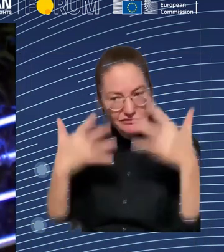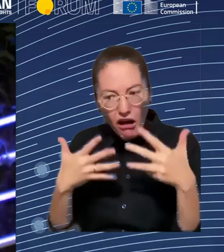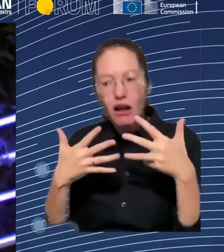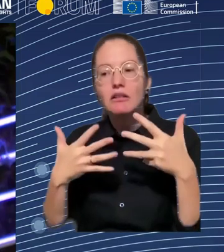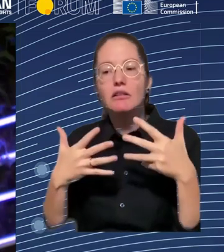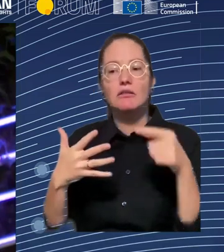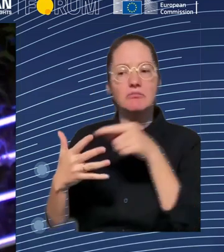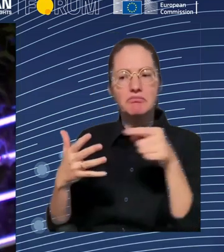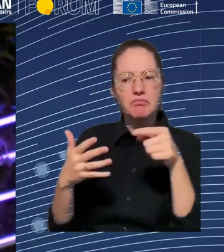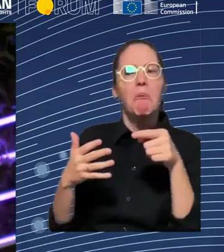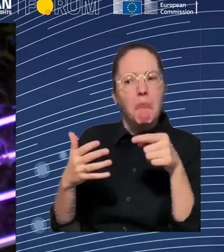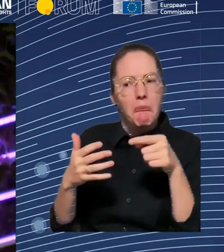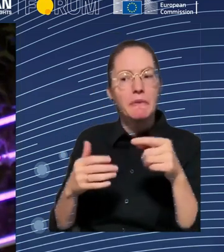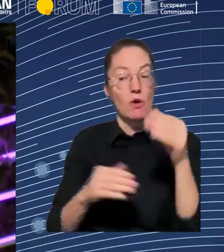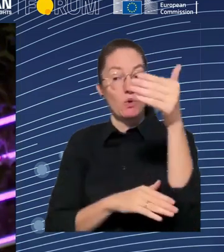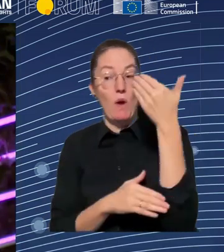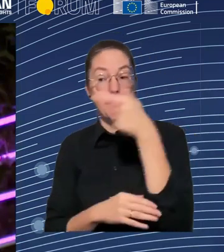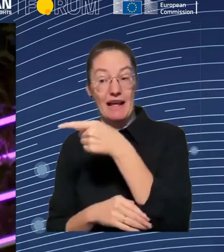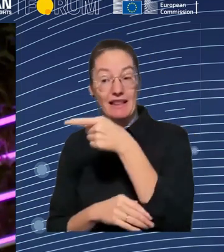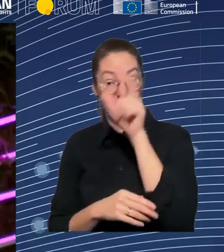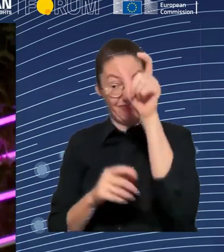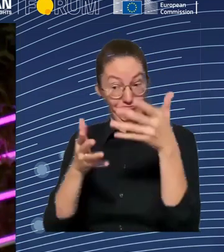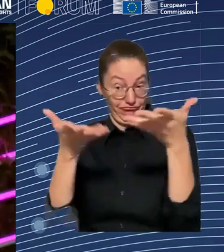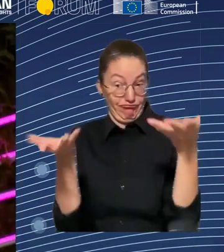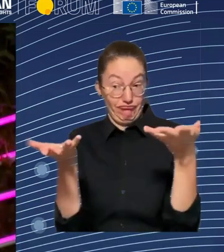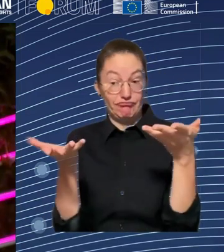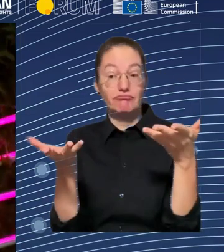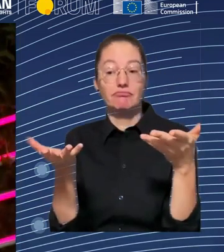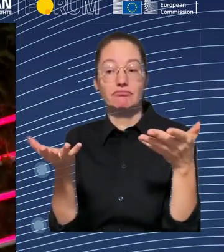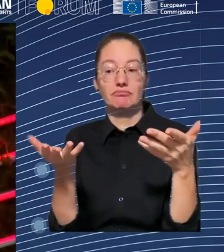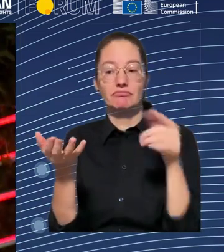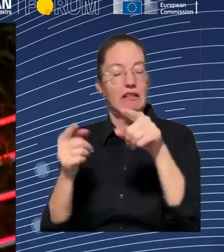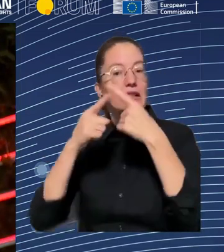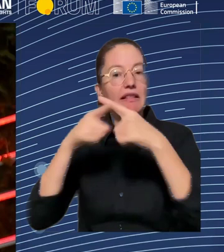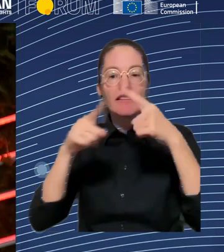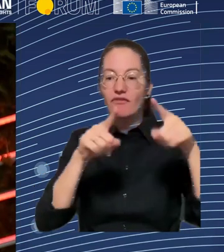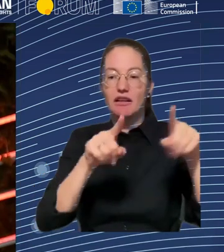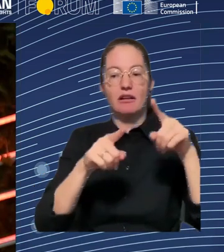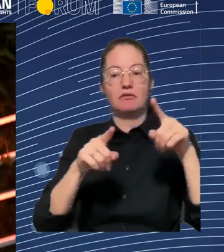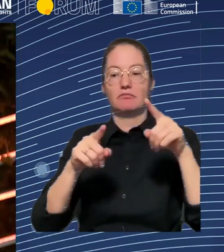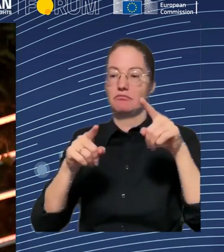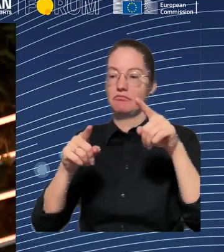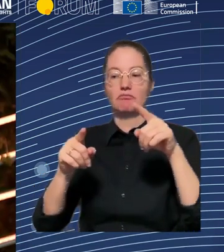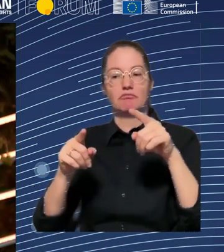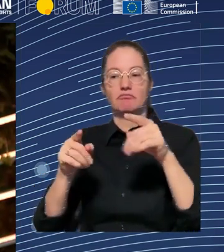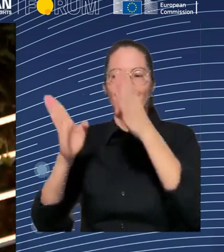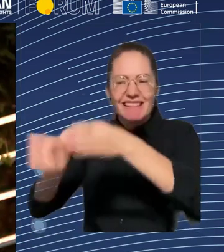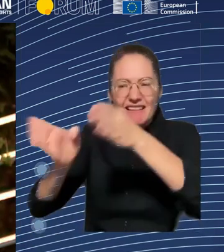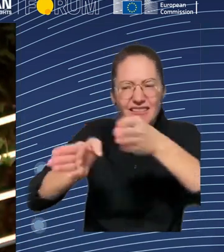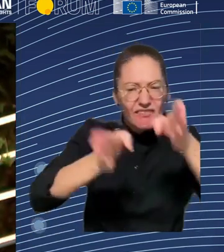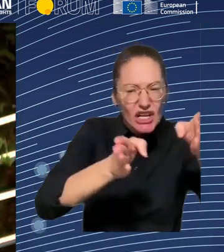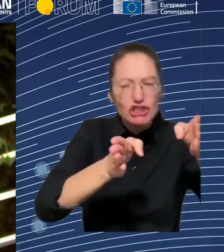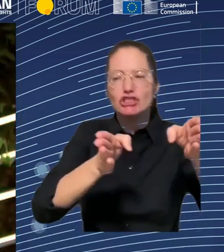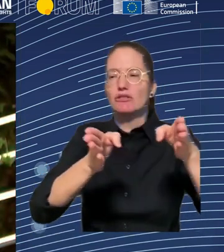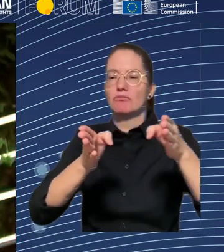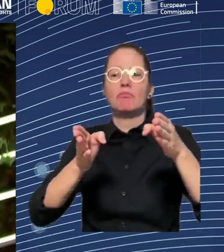most from AI, whereas the higher skilled workers were actually, their productivity went